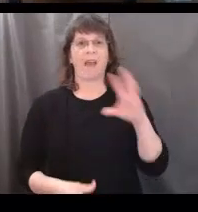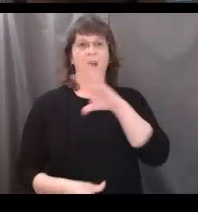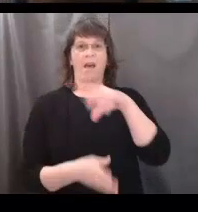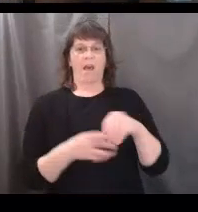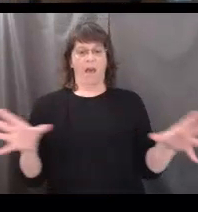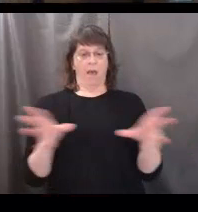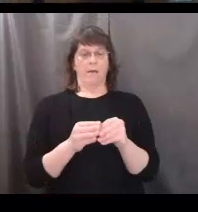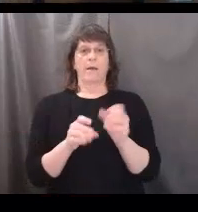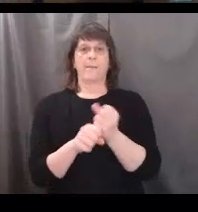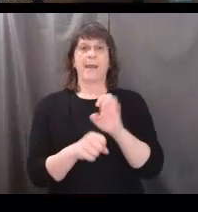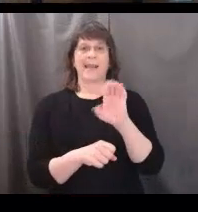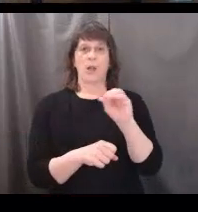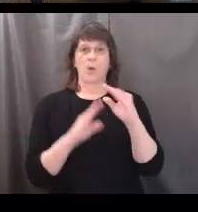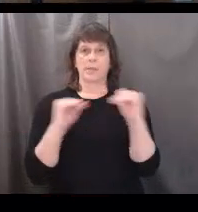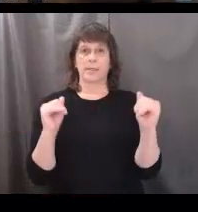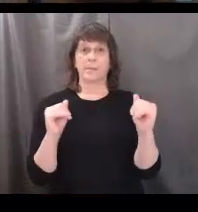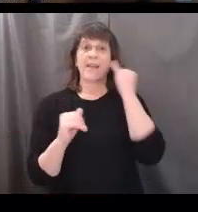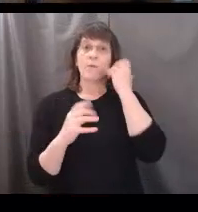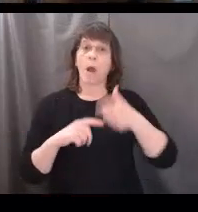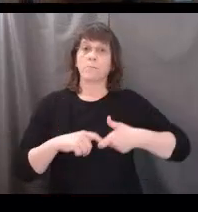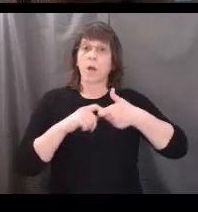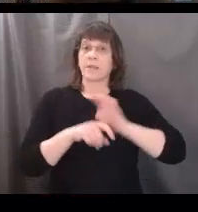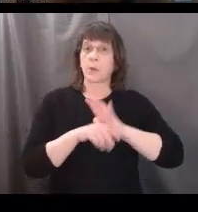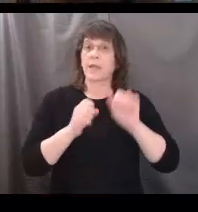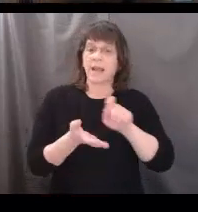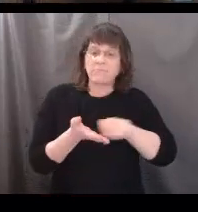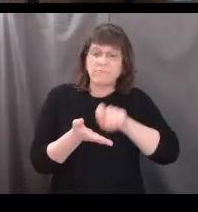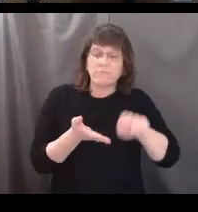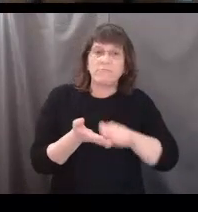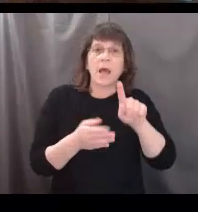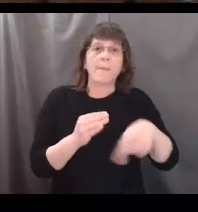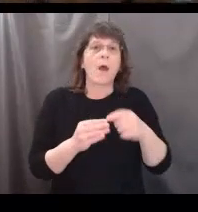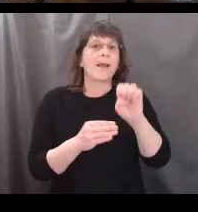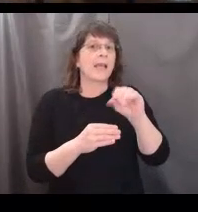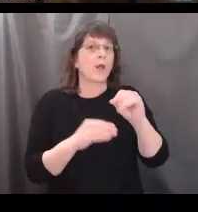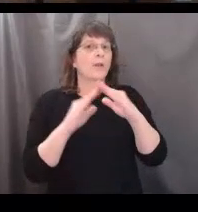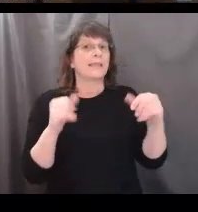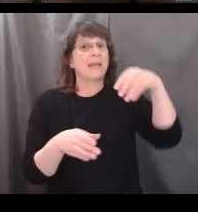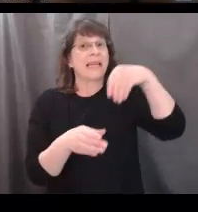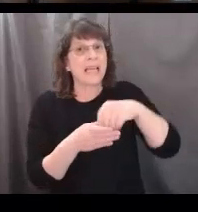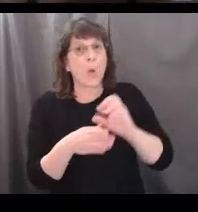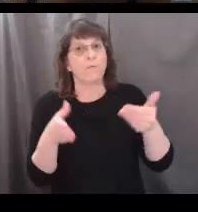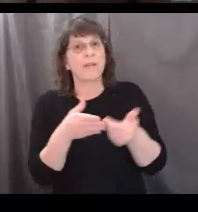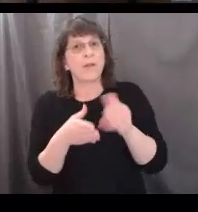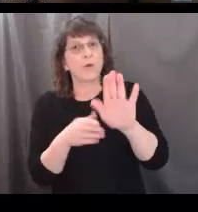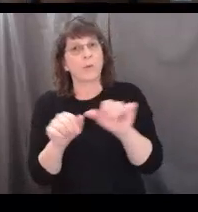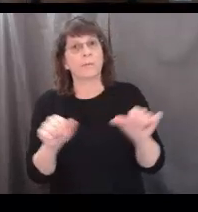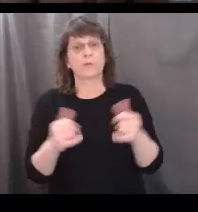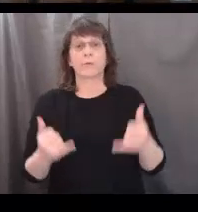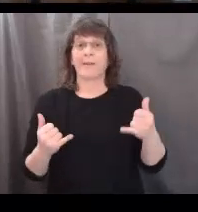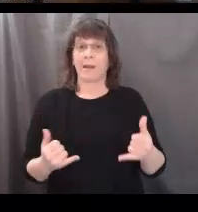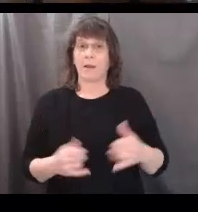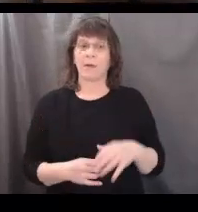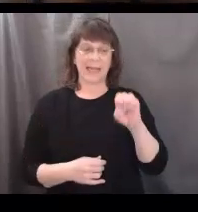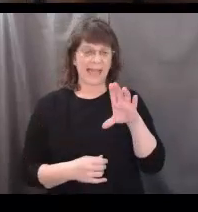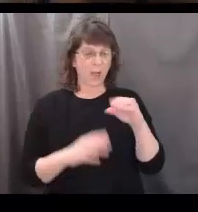you would like, you can pause the video here and journal about an ecosystem in or around the space you're in right now. An